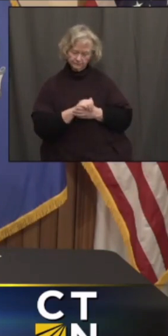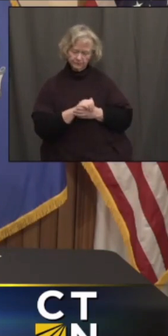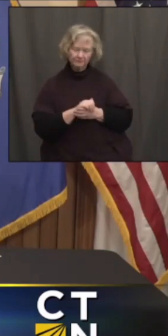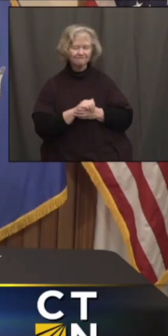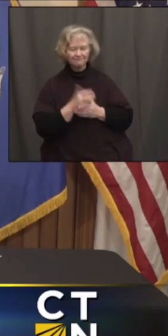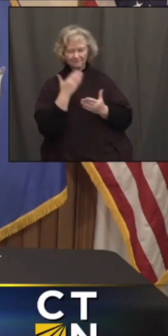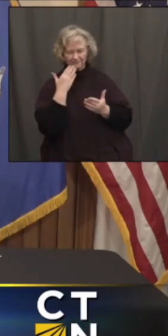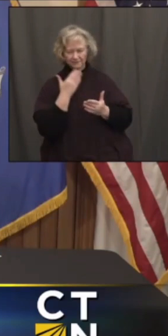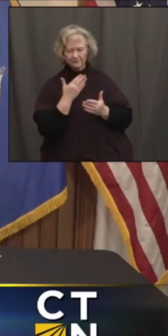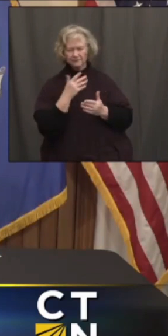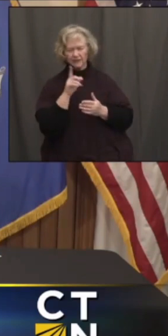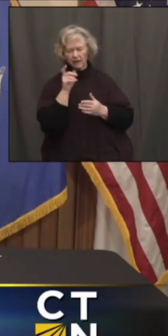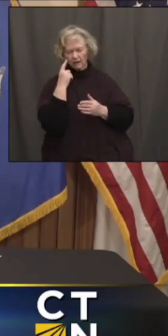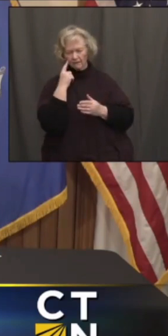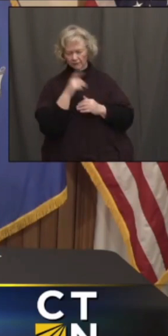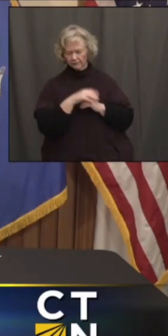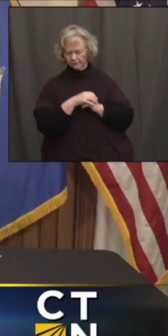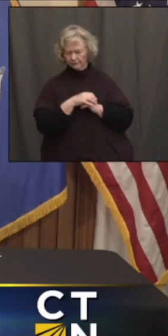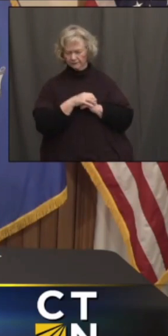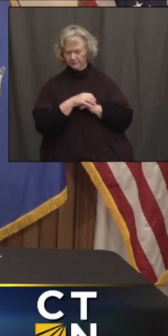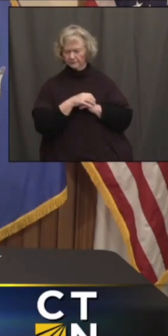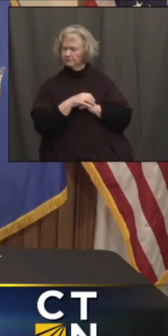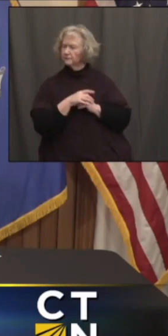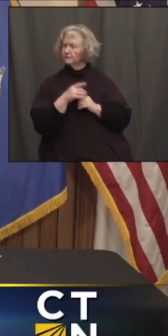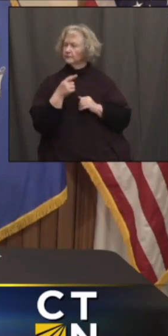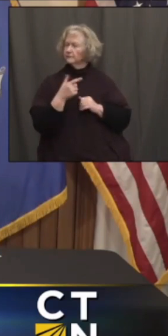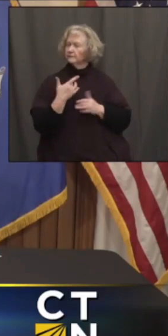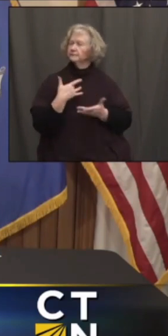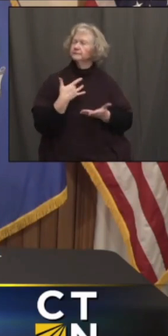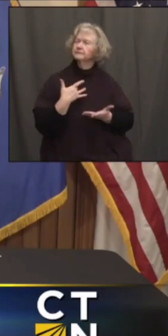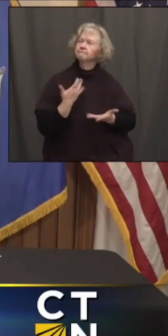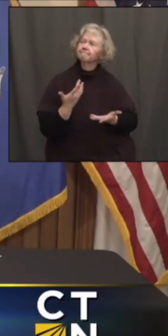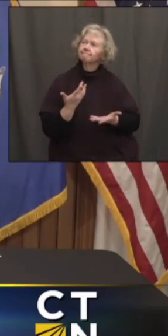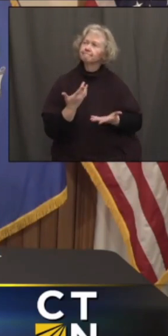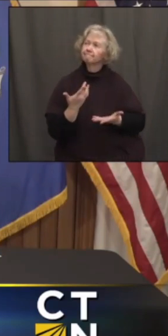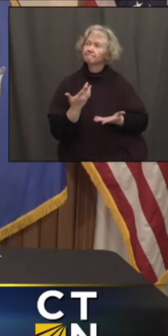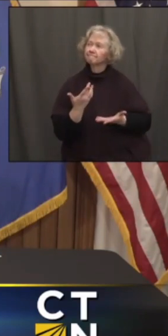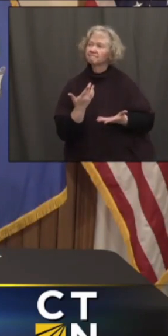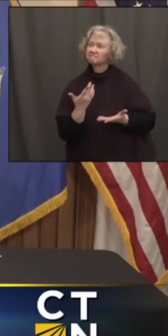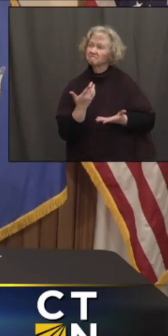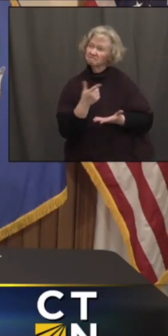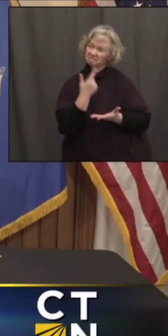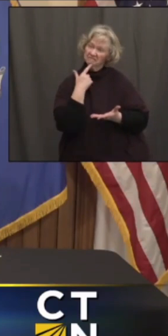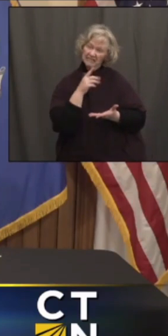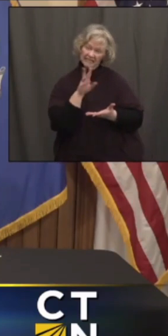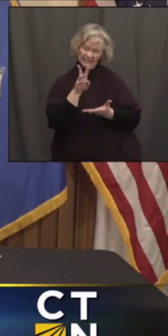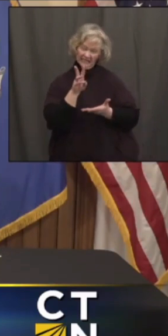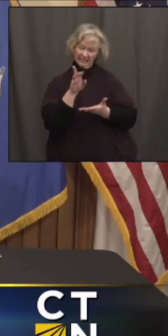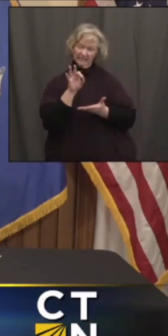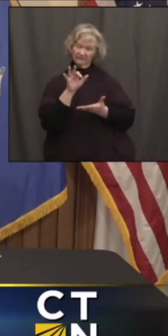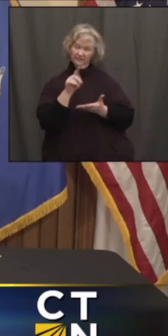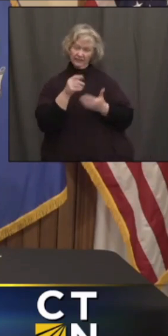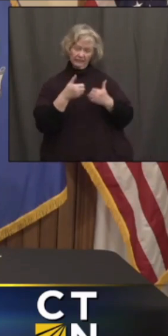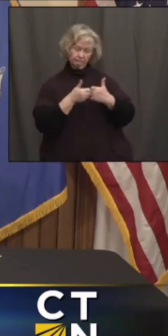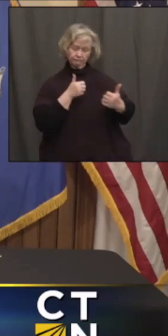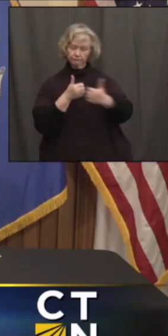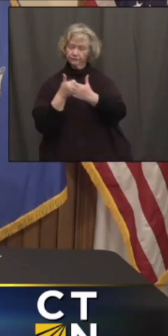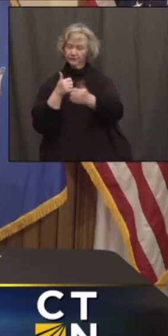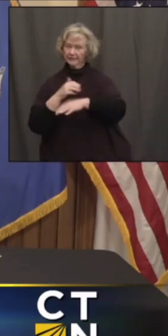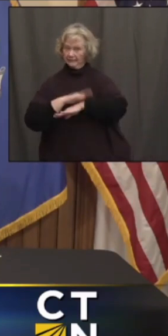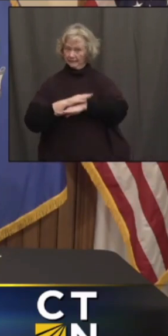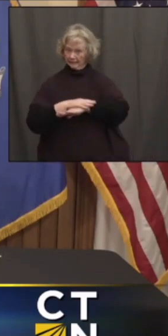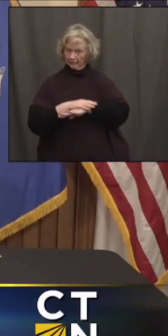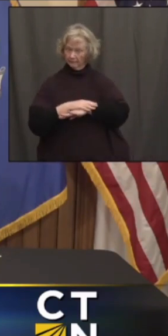Hi, Governor Lamont. I want to know if you guys have a sense of, with six-foot distance between tables remaining in place, how many